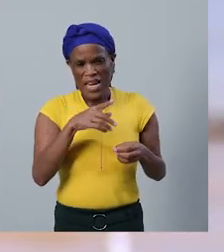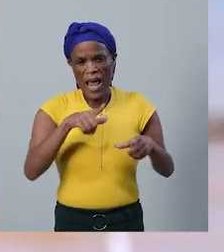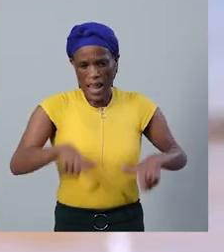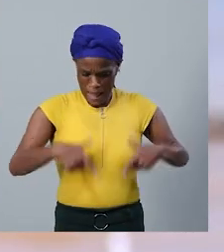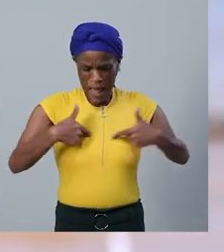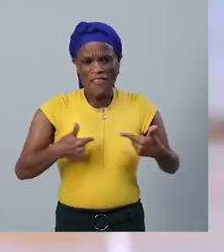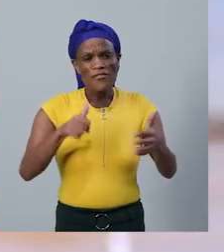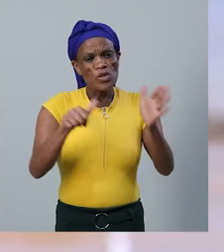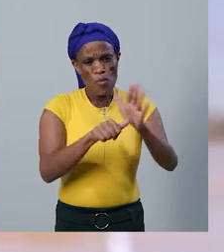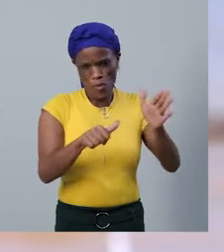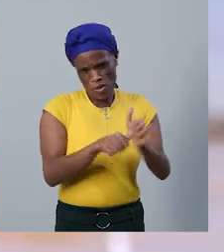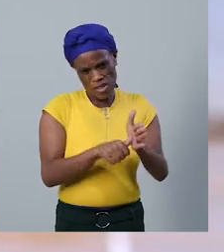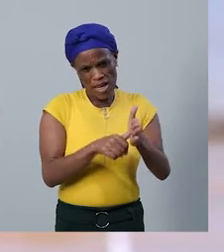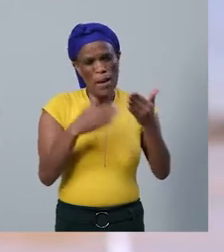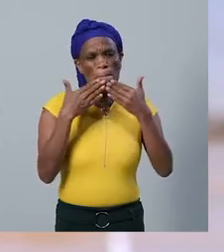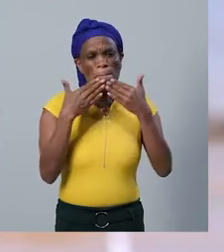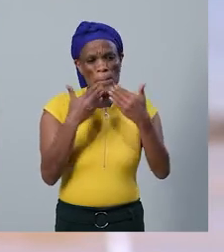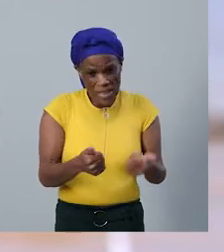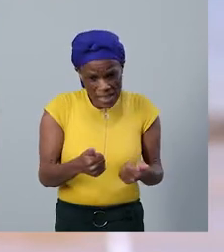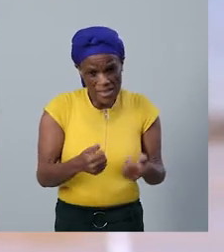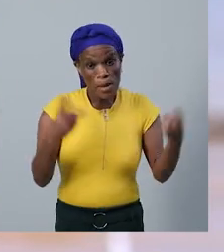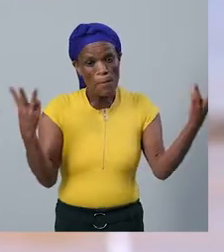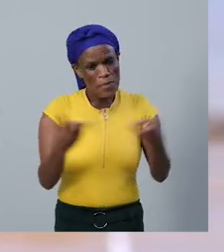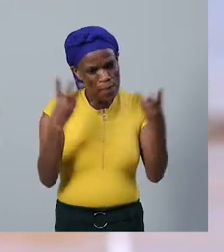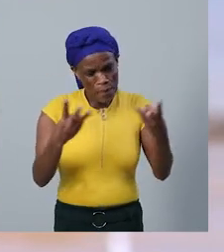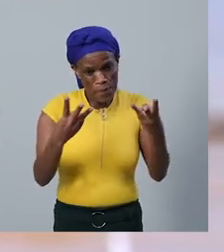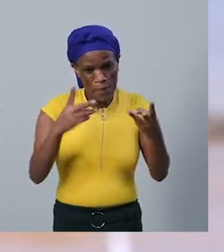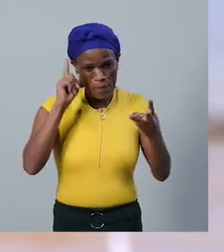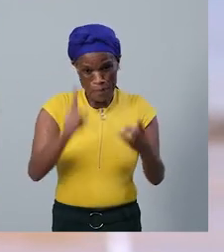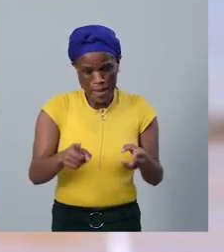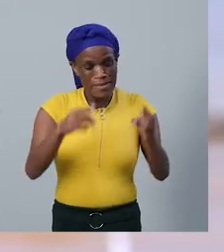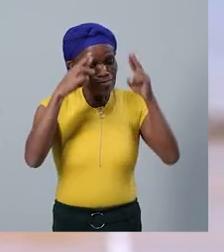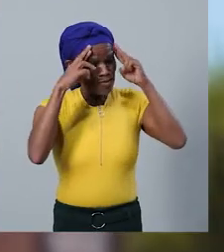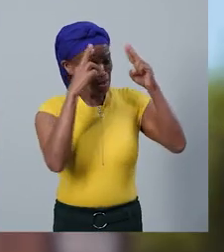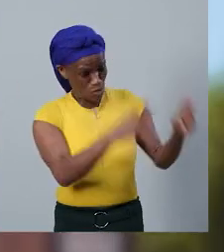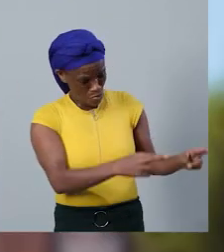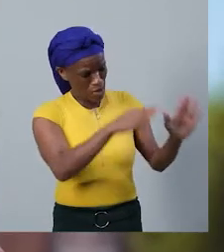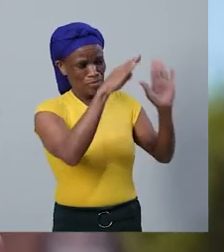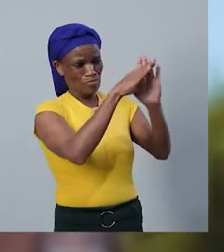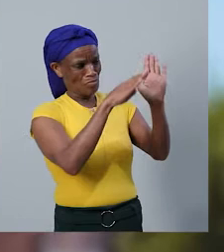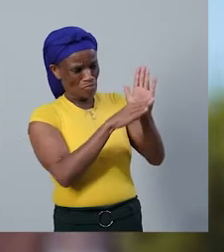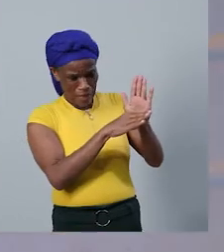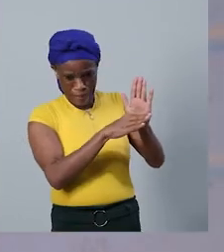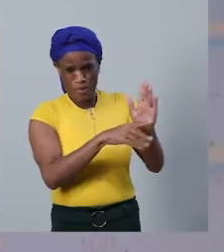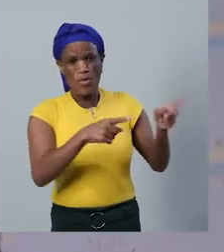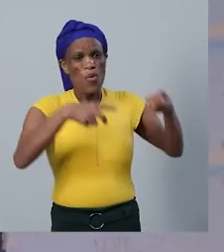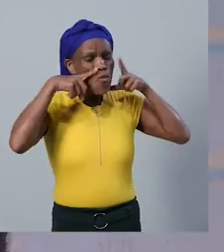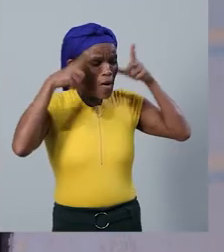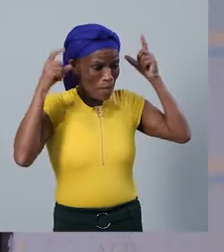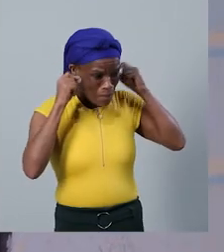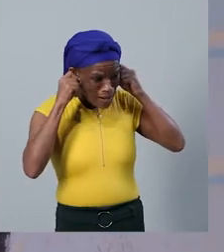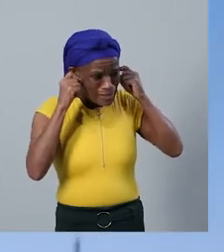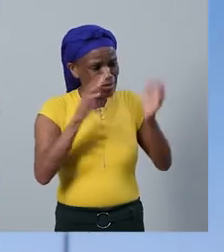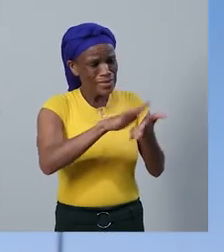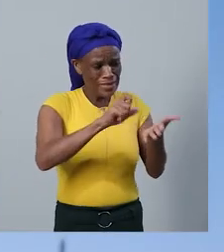strongly suggest that everybody, let's adhere to the regulations. Wear your mask, sanitize your